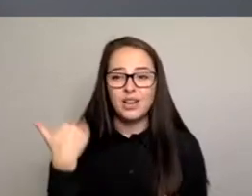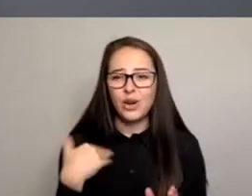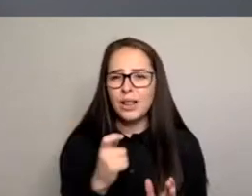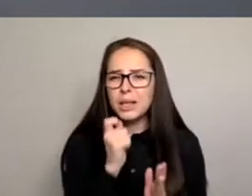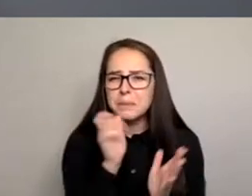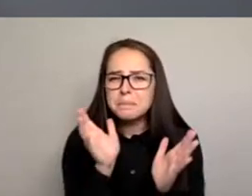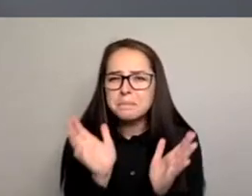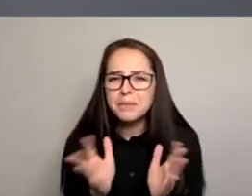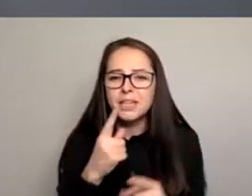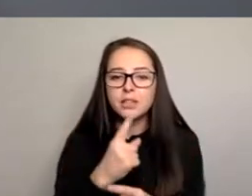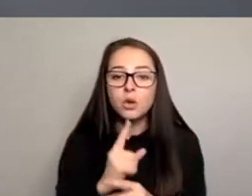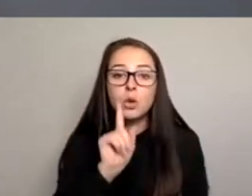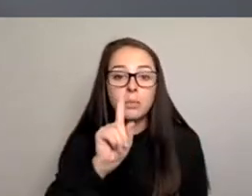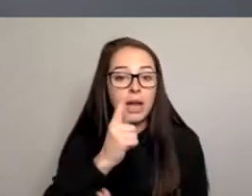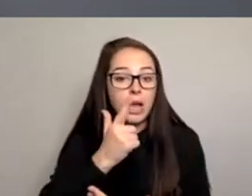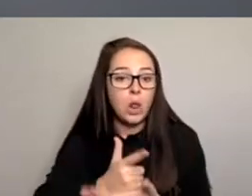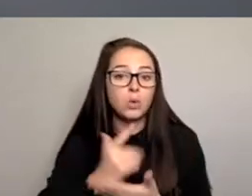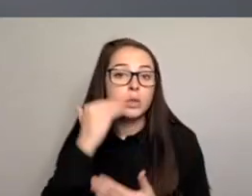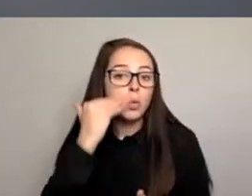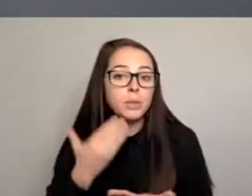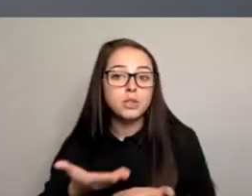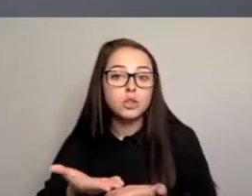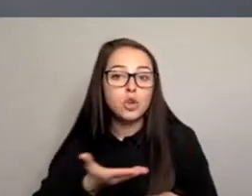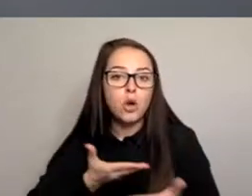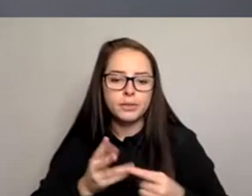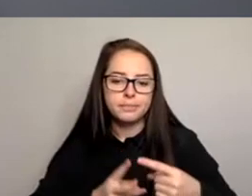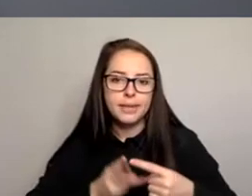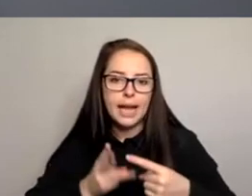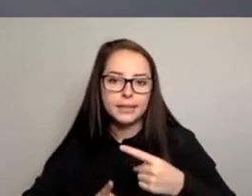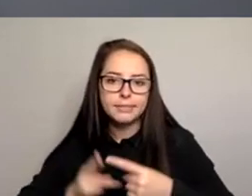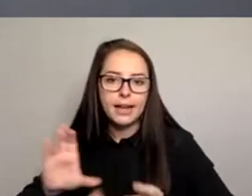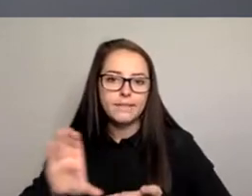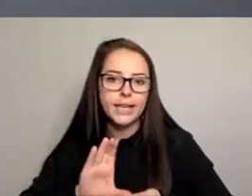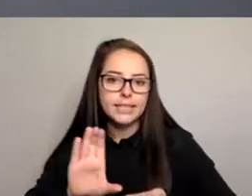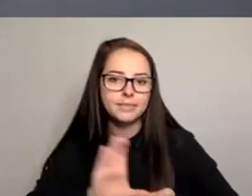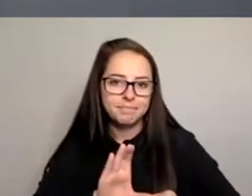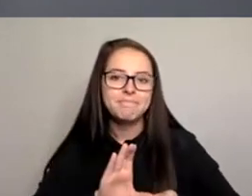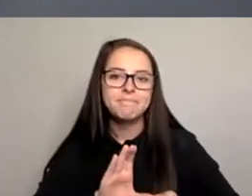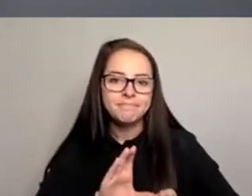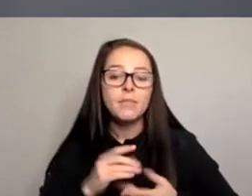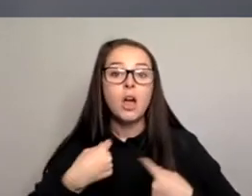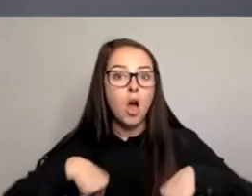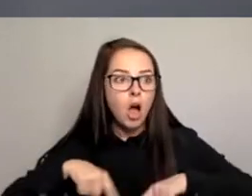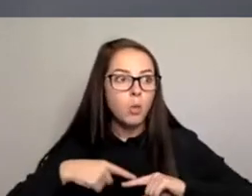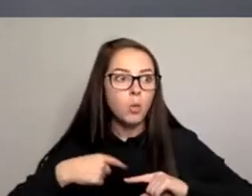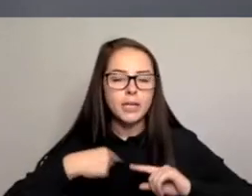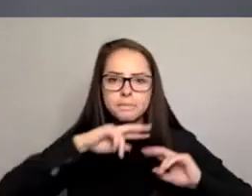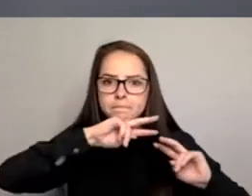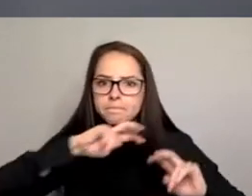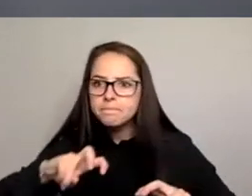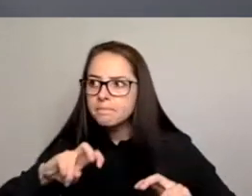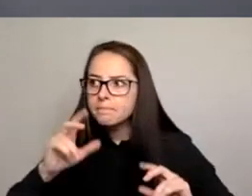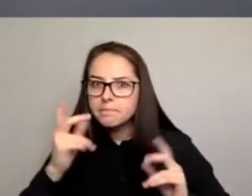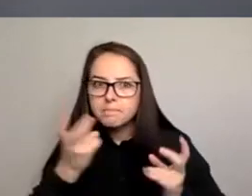were facing funding cuts. And so one of the things I did as a new councillor was just find out where the services were in my local government